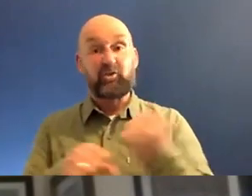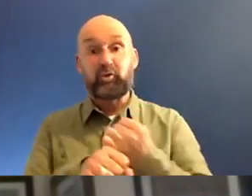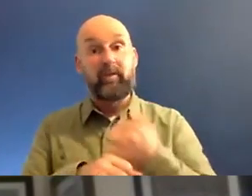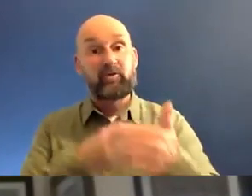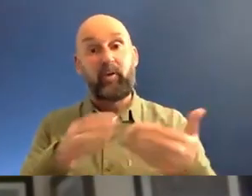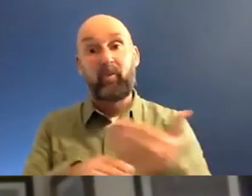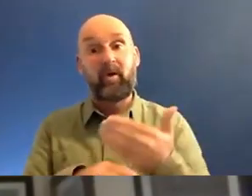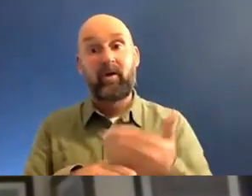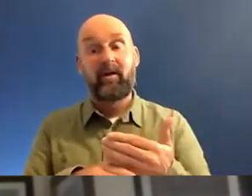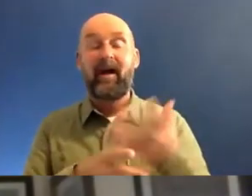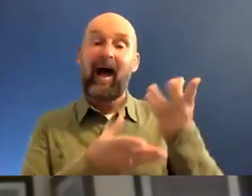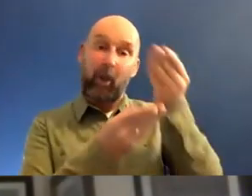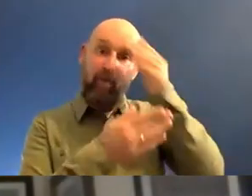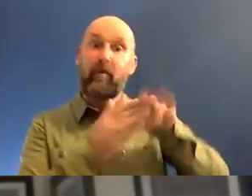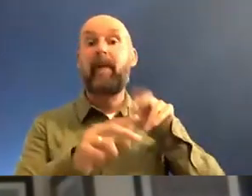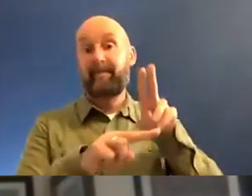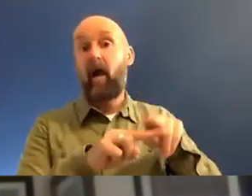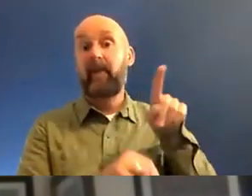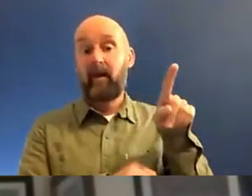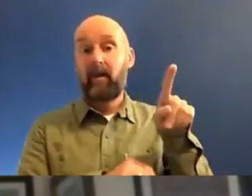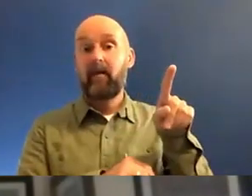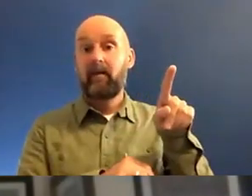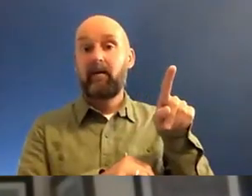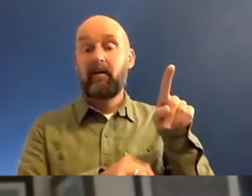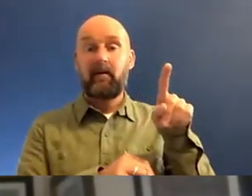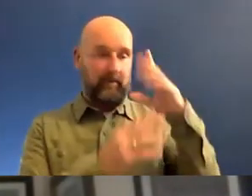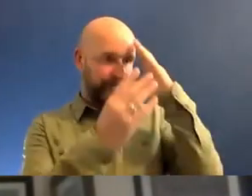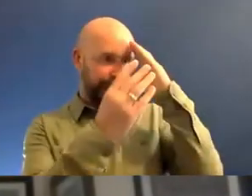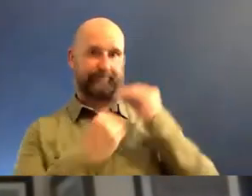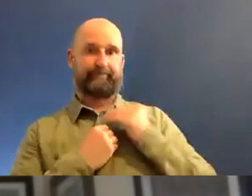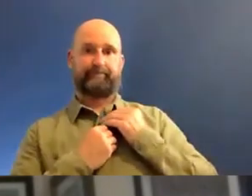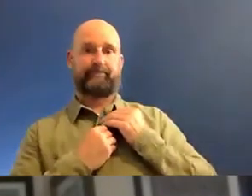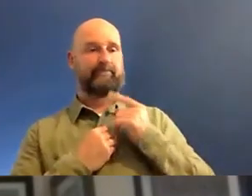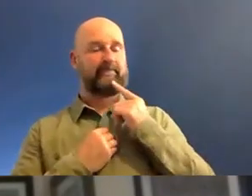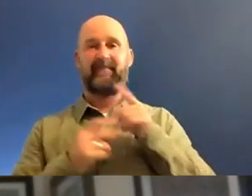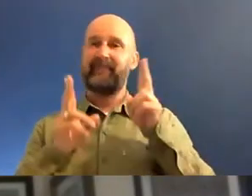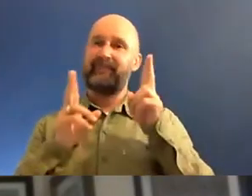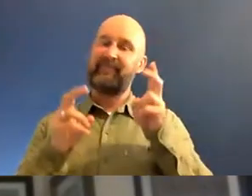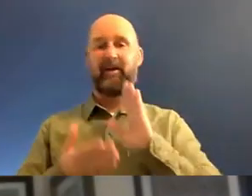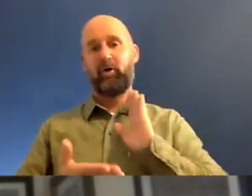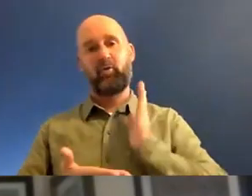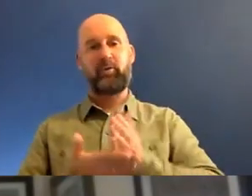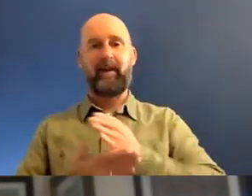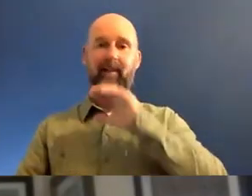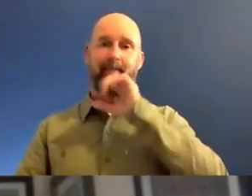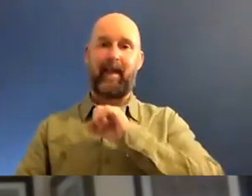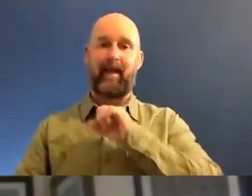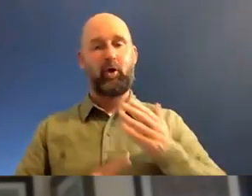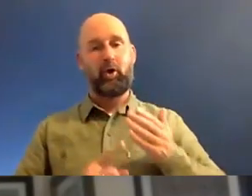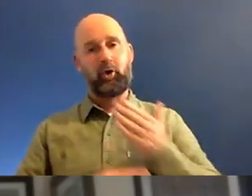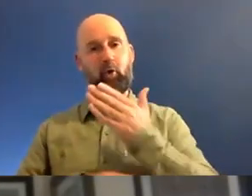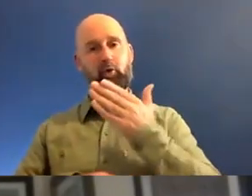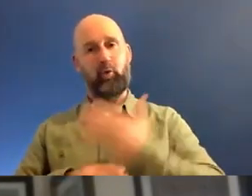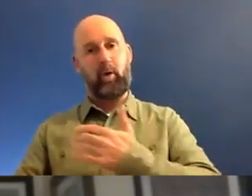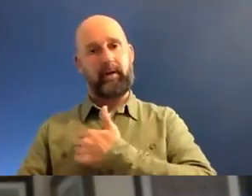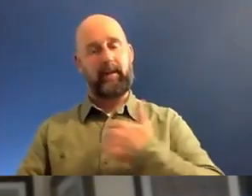I think I got that from my father. My father, you know, instilled that in me that a real man, as he called it, just goes to work in the morning, comes back